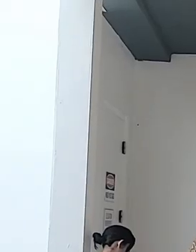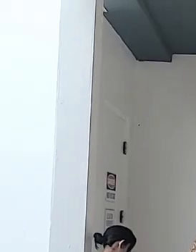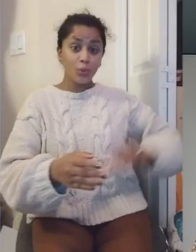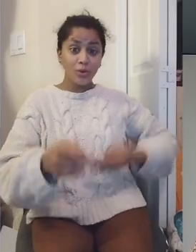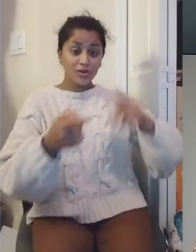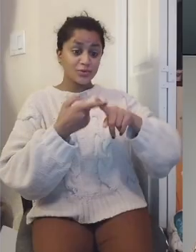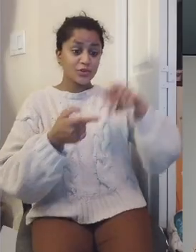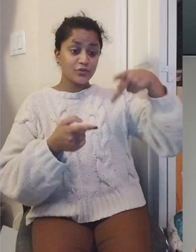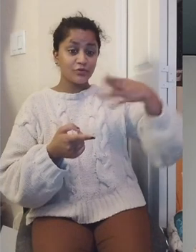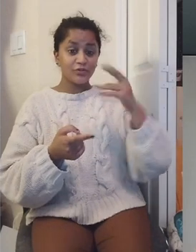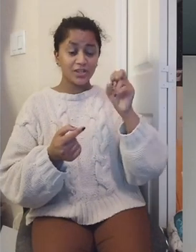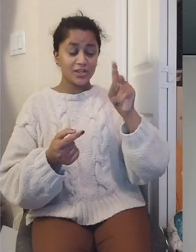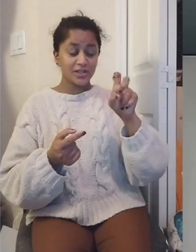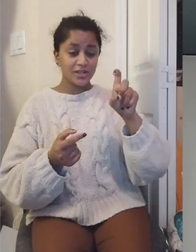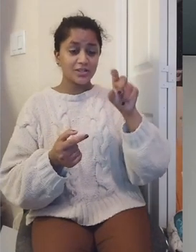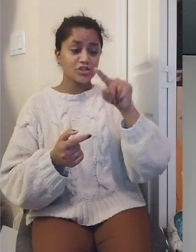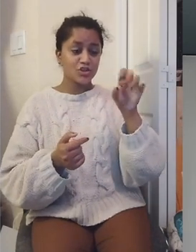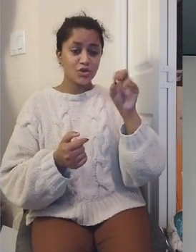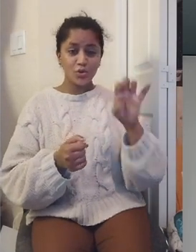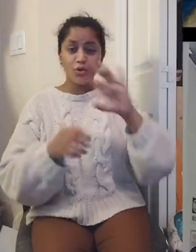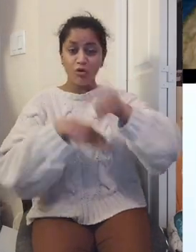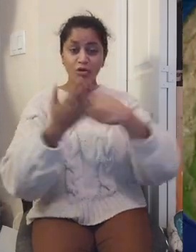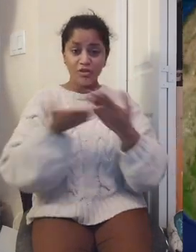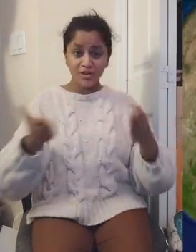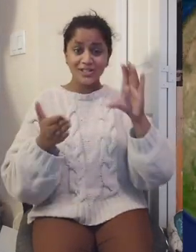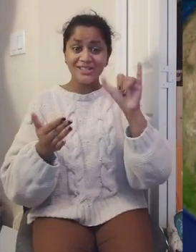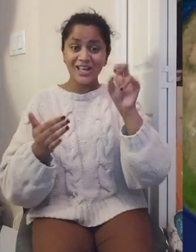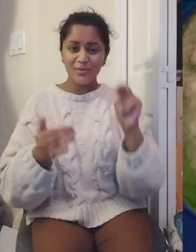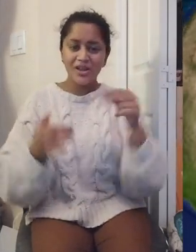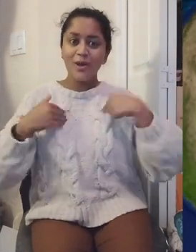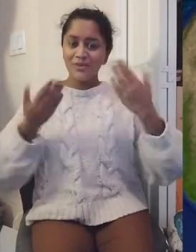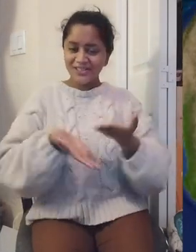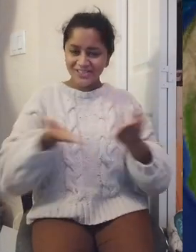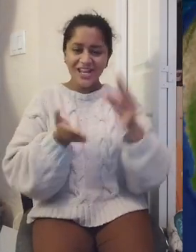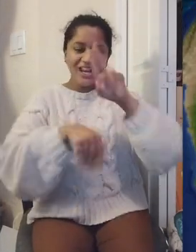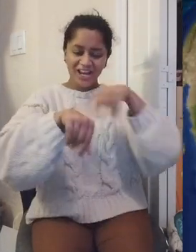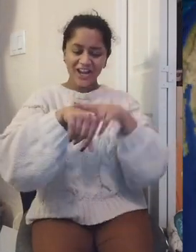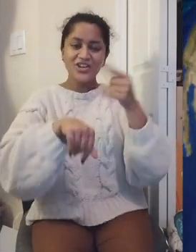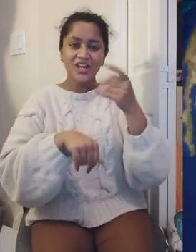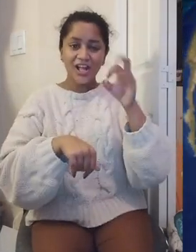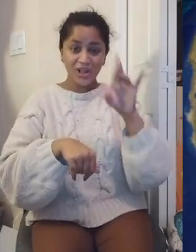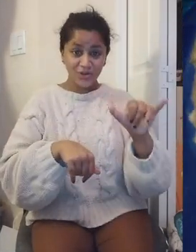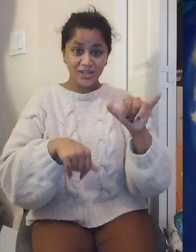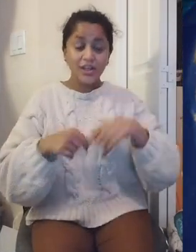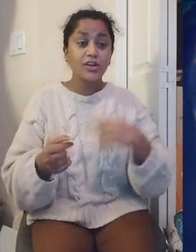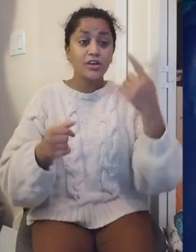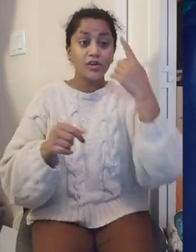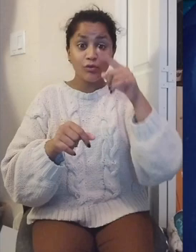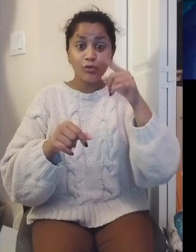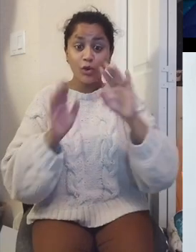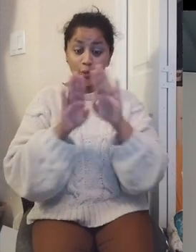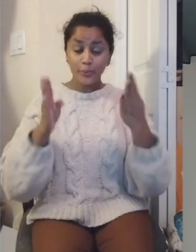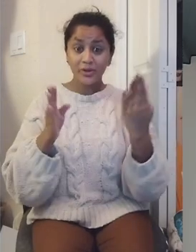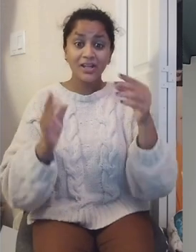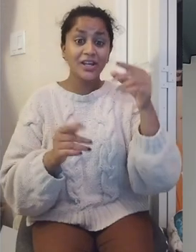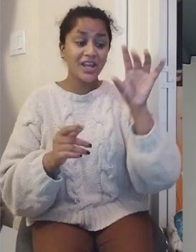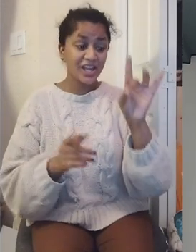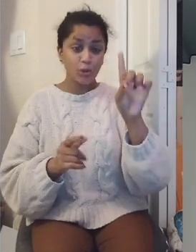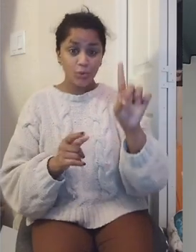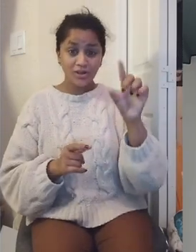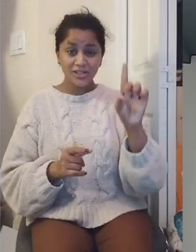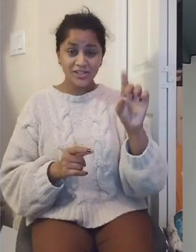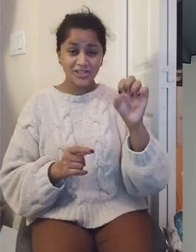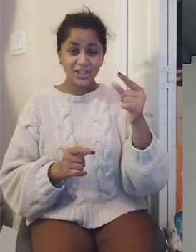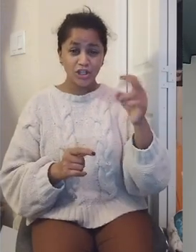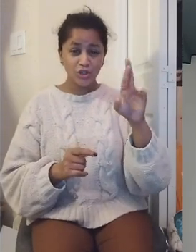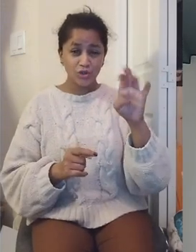Welcome to the Phoenix Zone and All Things Human. I am here at the National Gallery for the opening of the